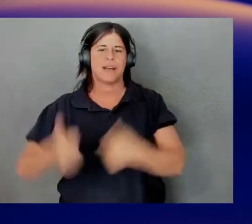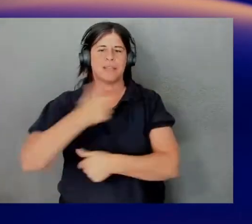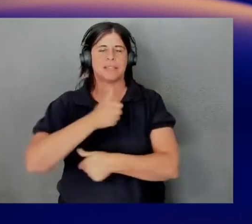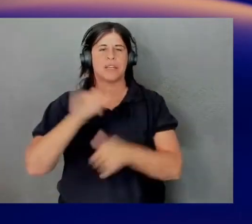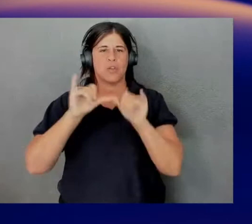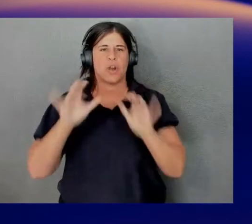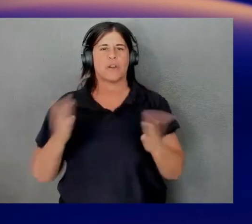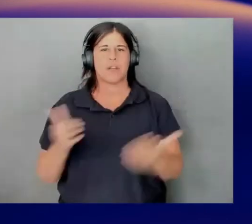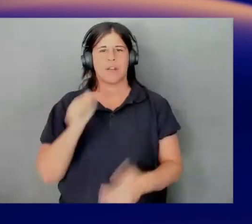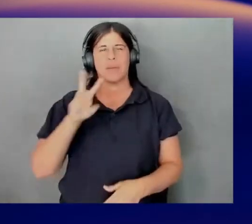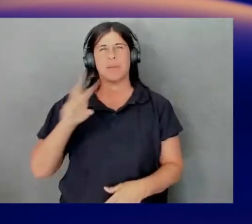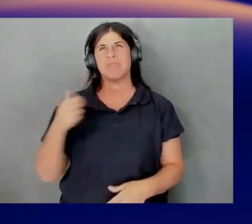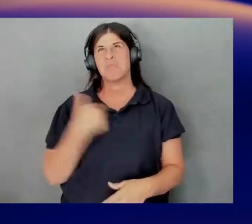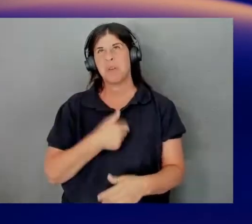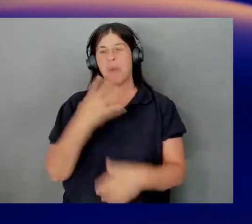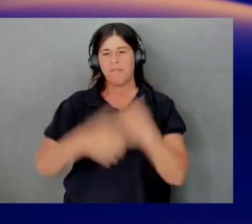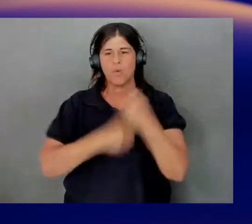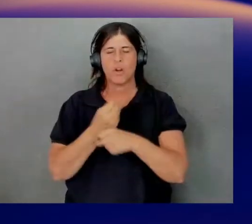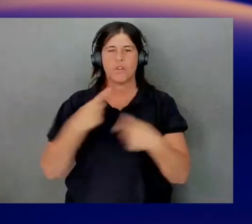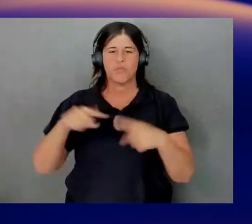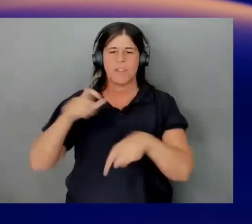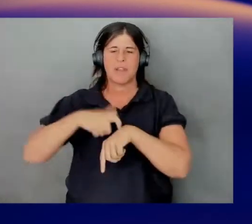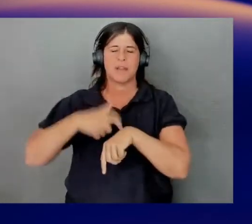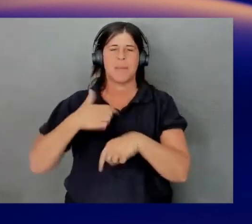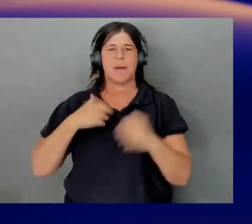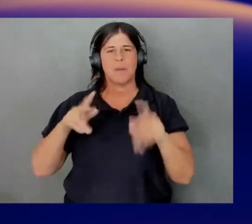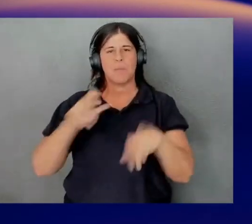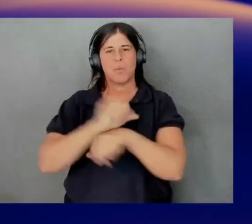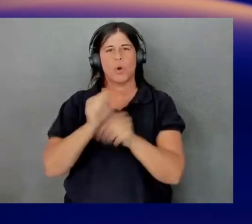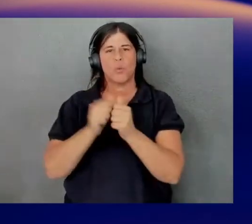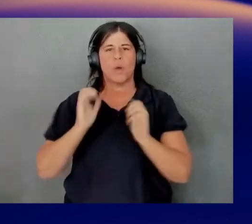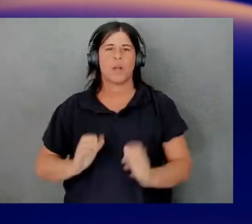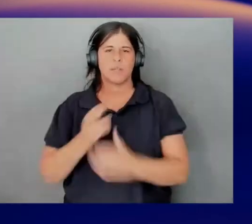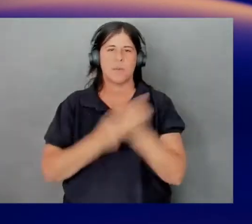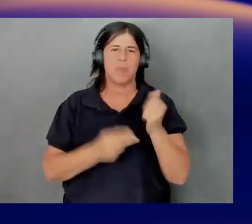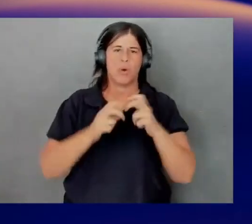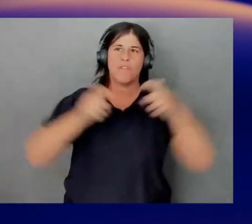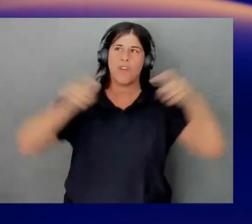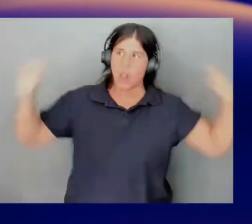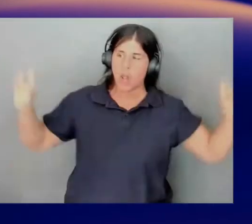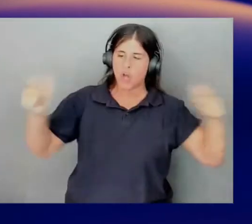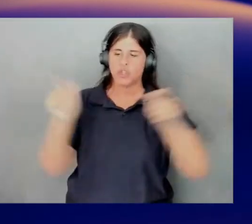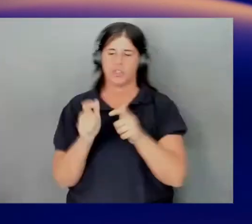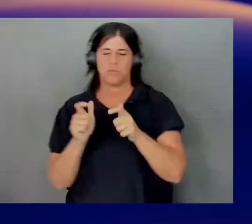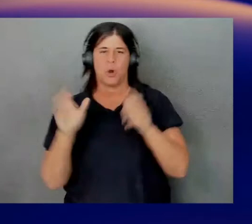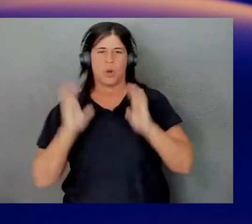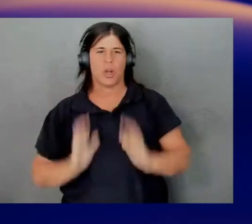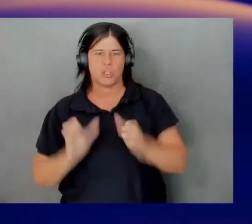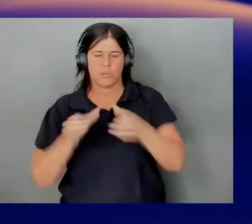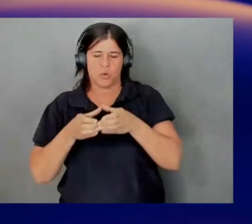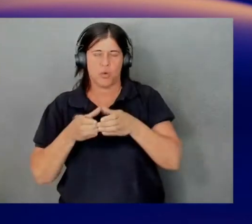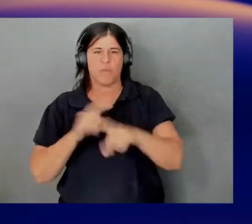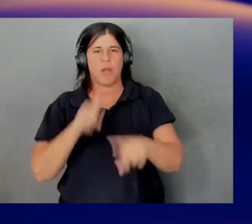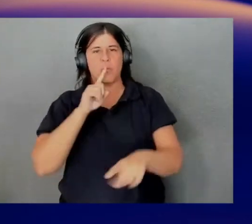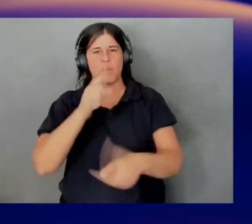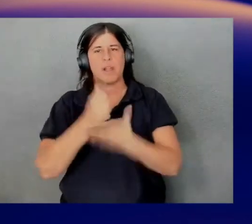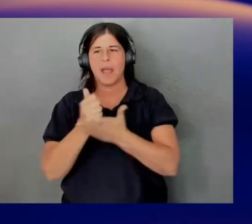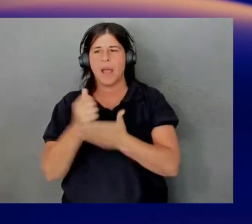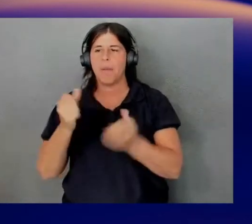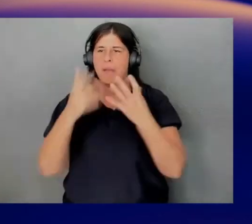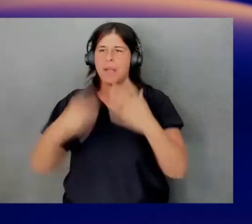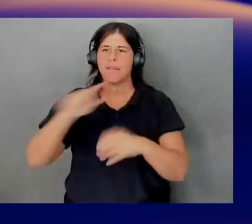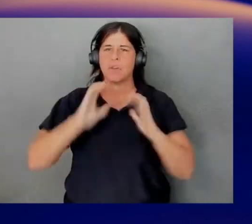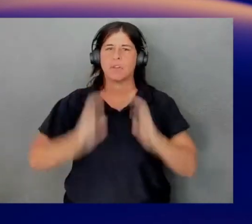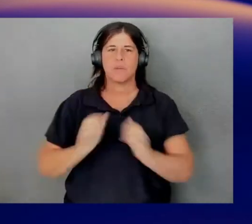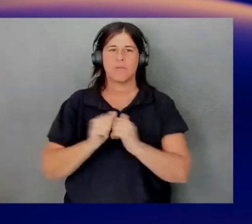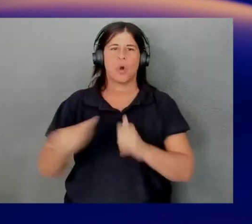I've been here about four years, and over that time, I've had the opportunity to work with customers both very large and also very small, and really help a lot of customers with their well-architected